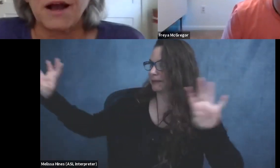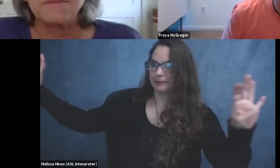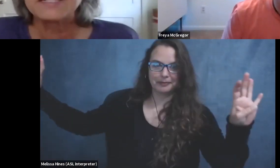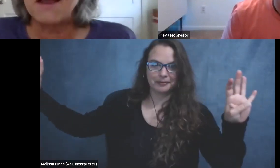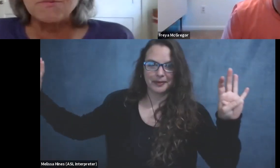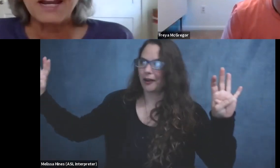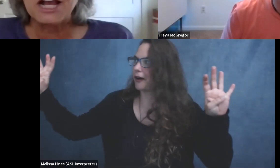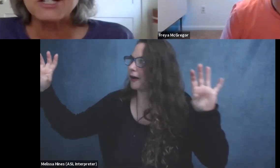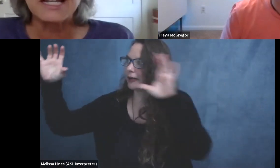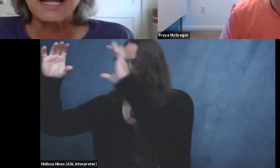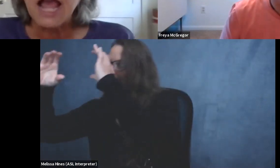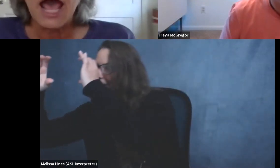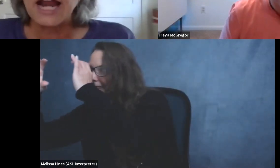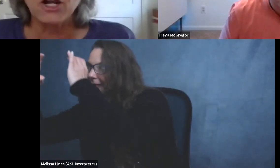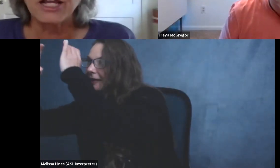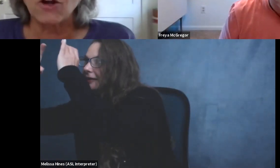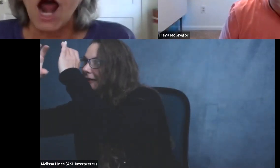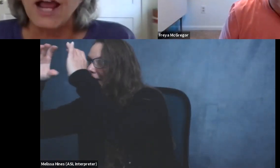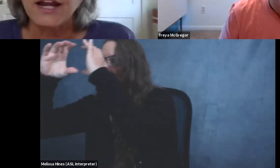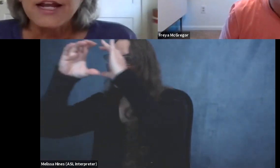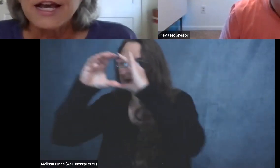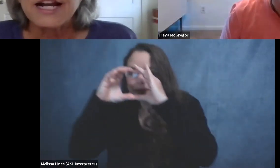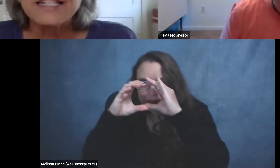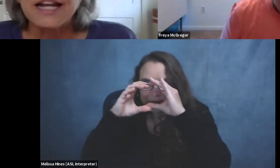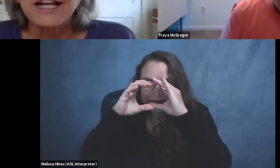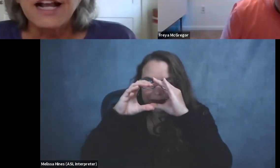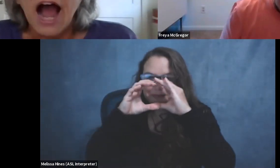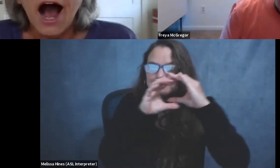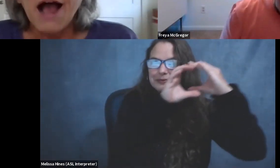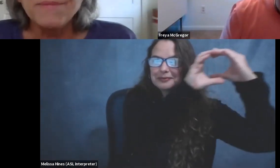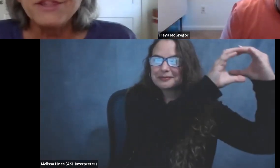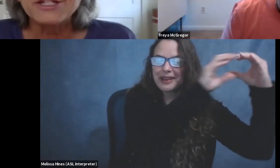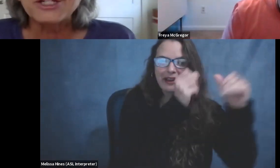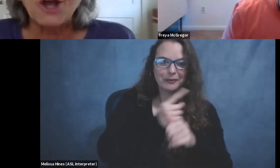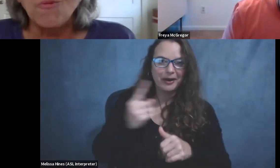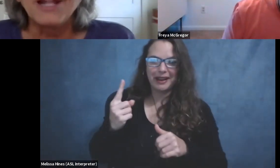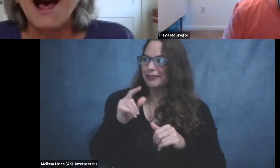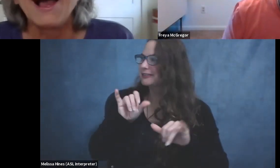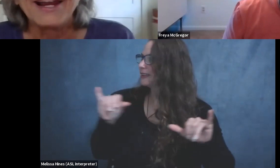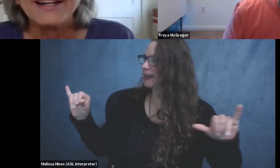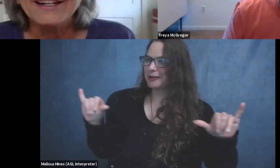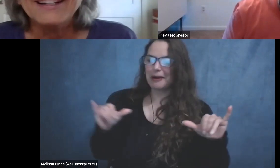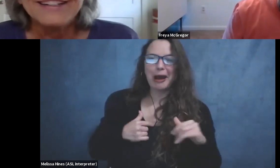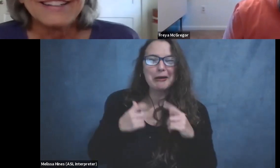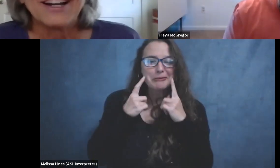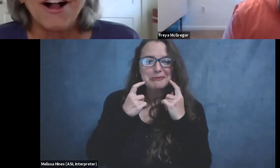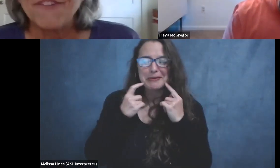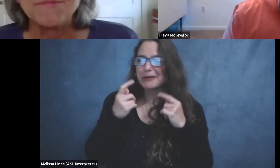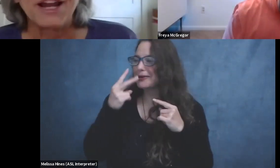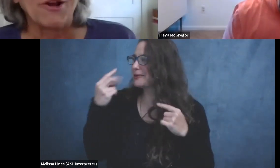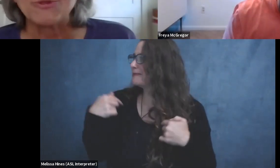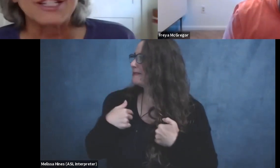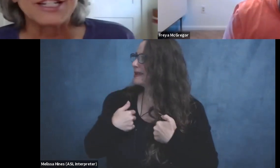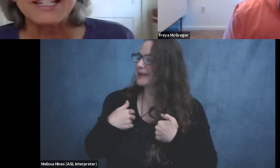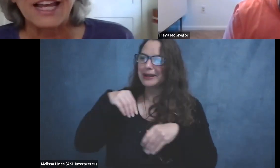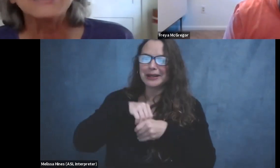same time as everybody else did. And I nearly cried. And I said, I'm in the scope line. And all,